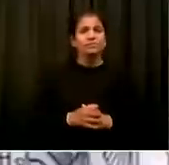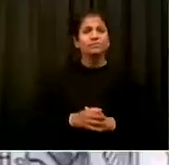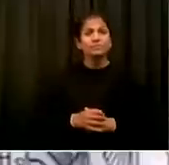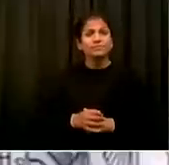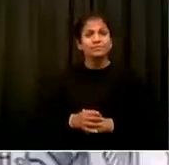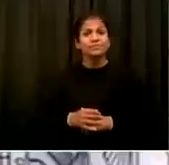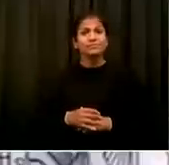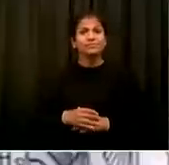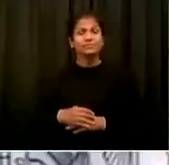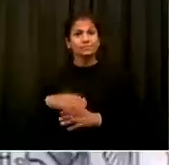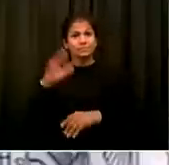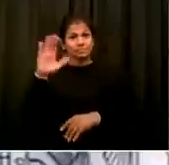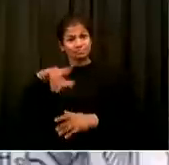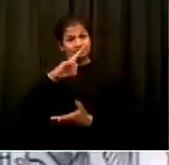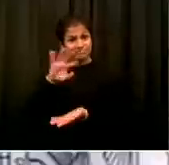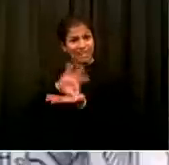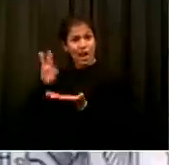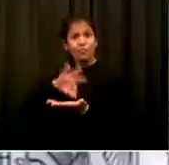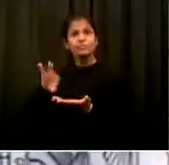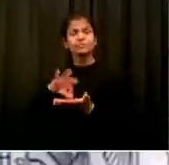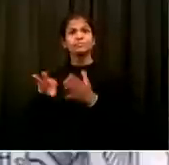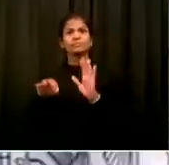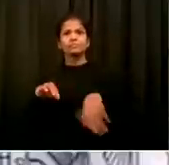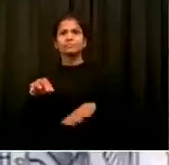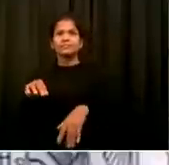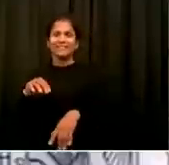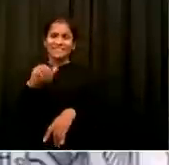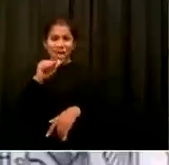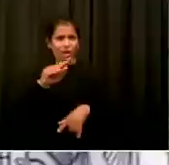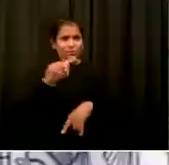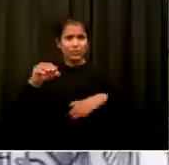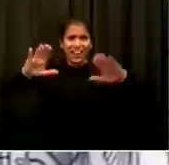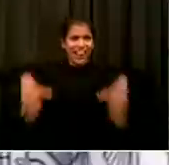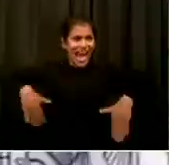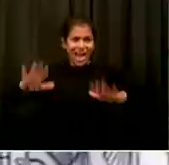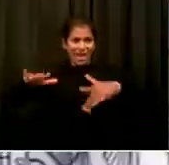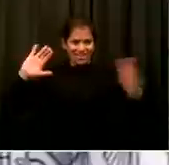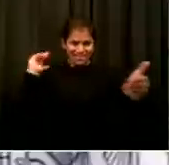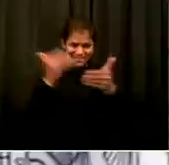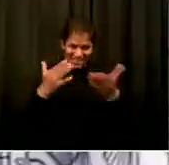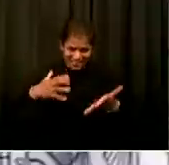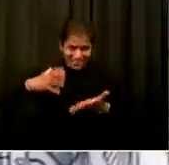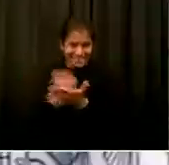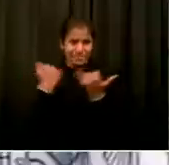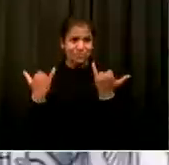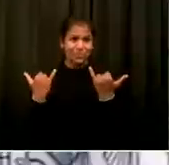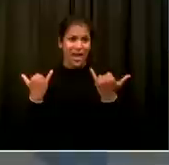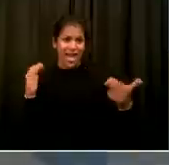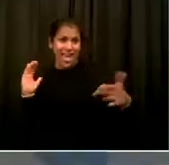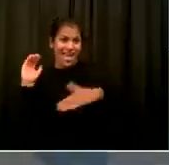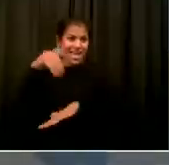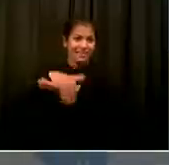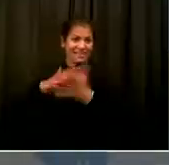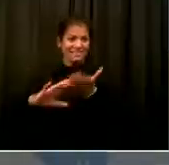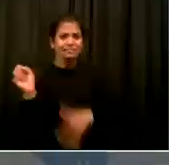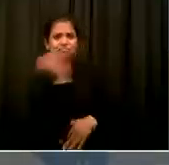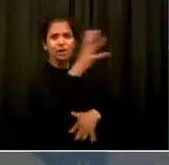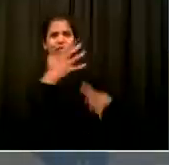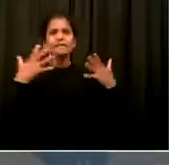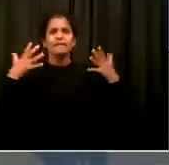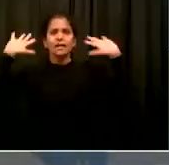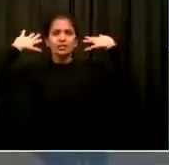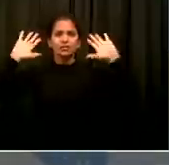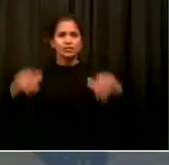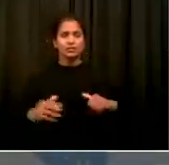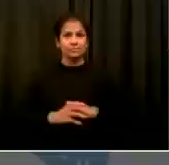And every one of you, if anyone out there has not yet filled out the census, you can do it for your entire family, one person can do it for a whole household,